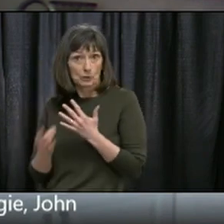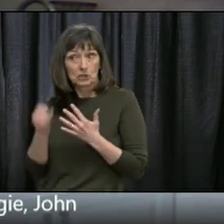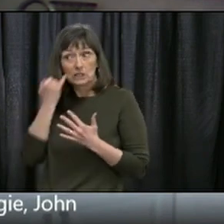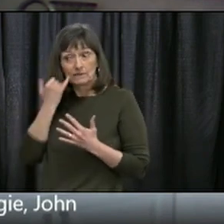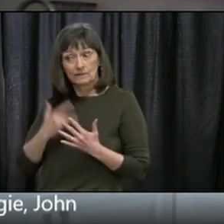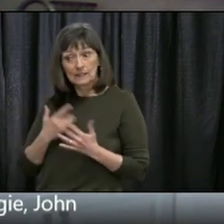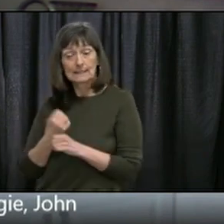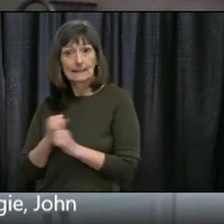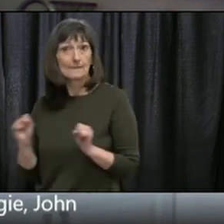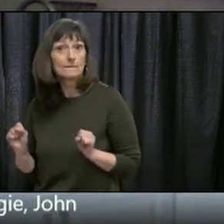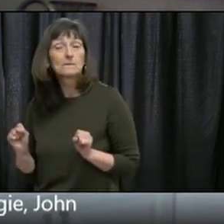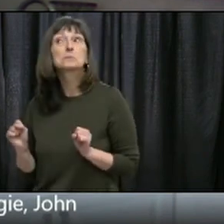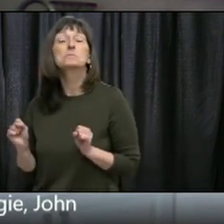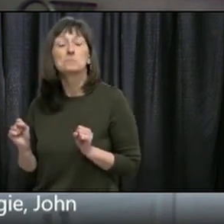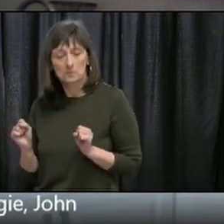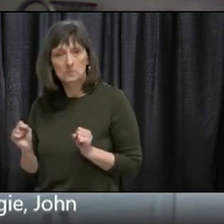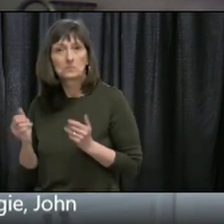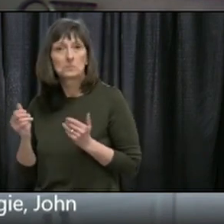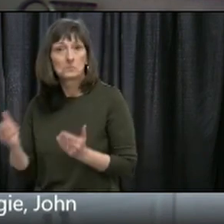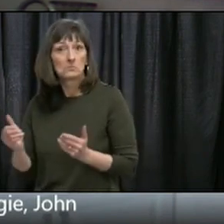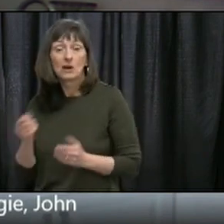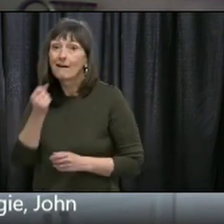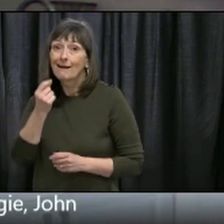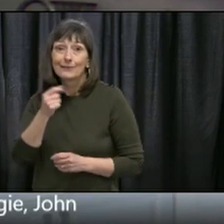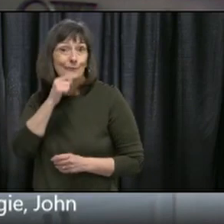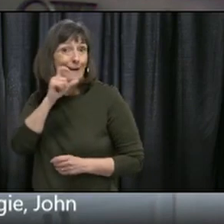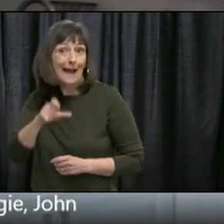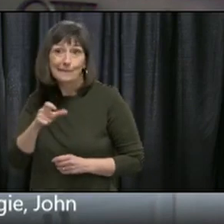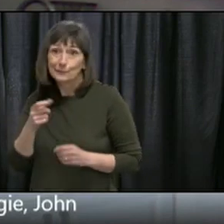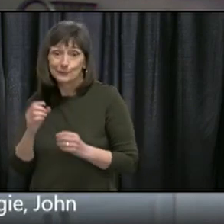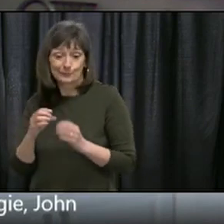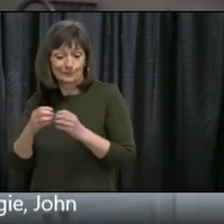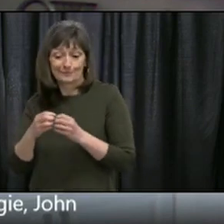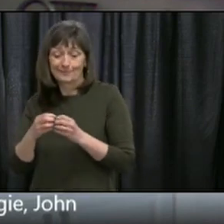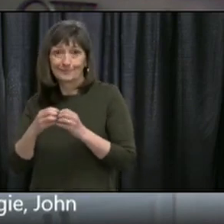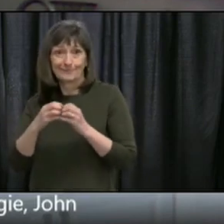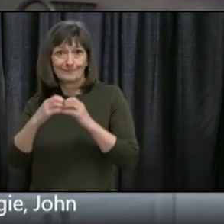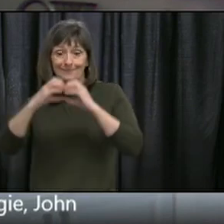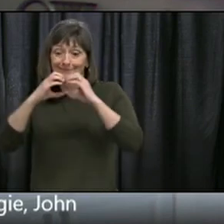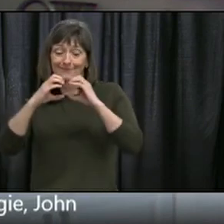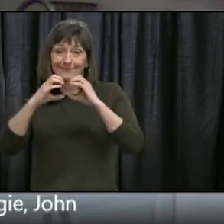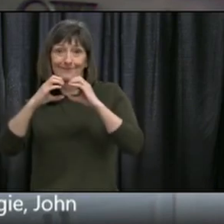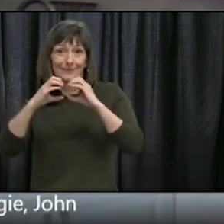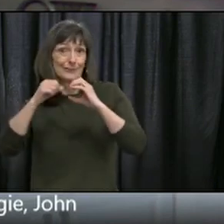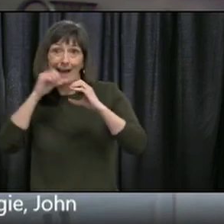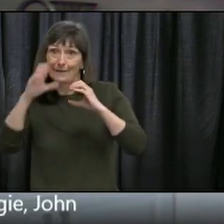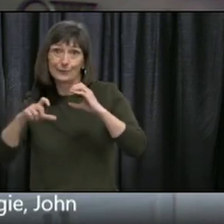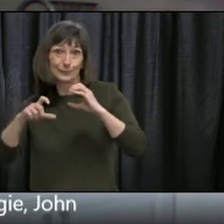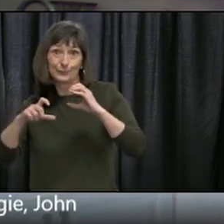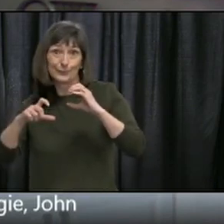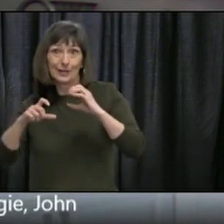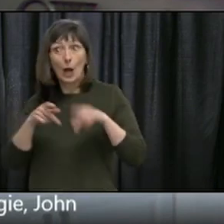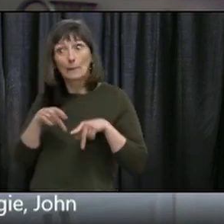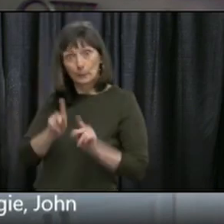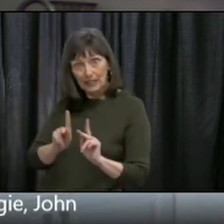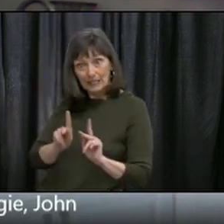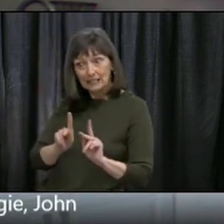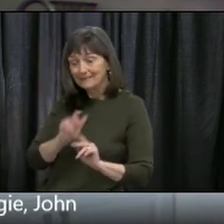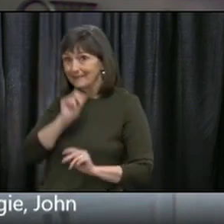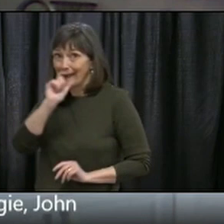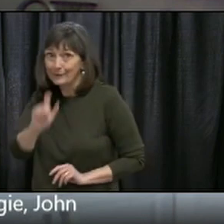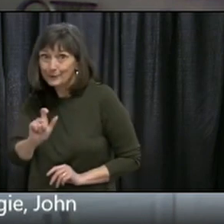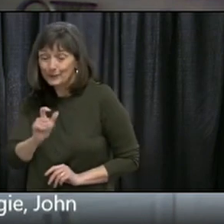No one actually has to expand or double their bubble this weekend simply because that's been allowed. But I think